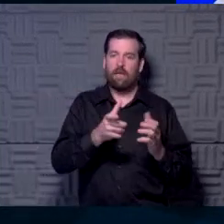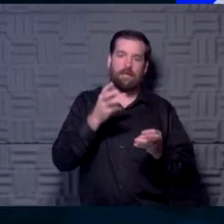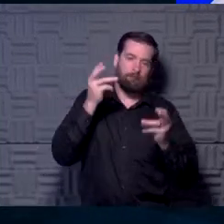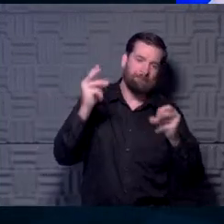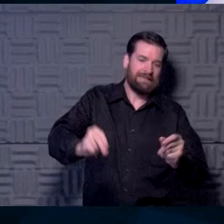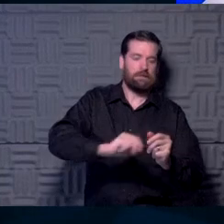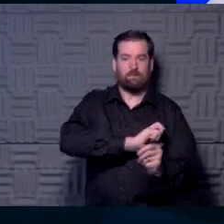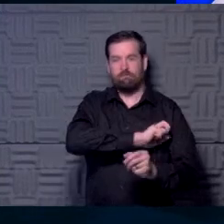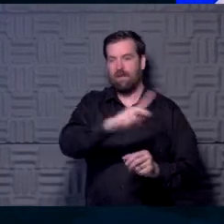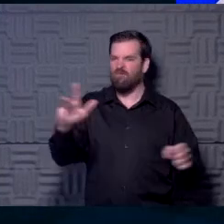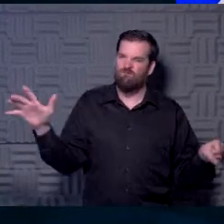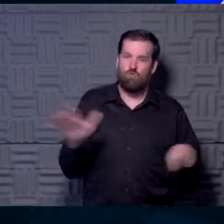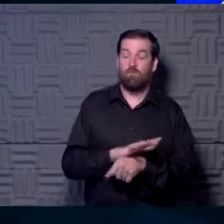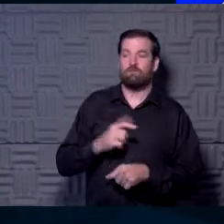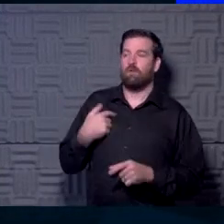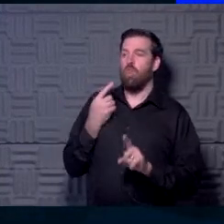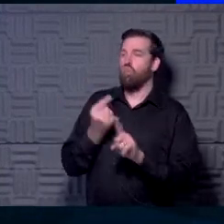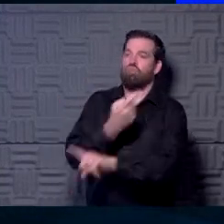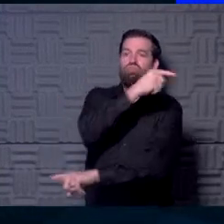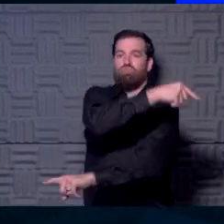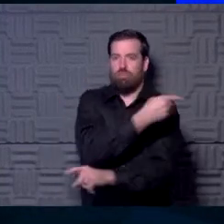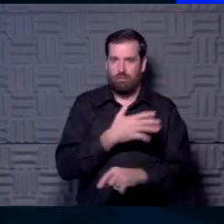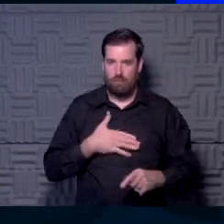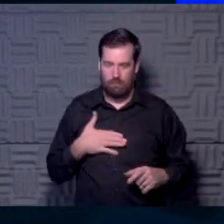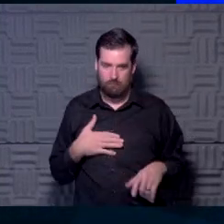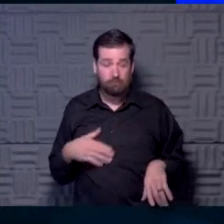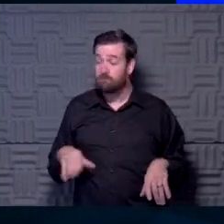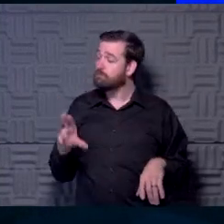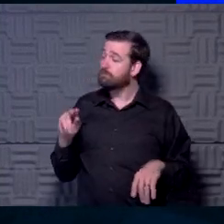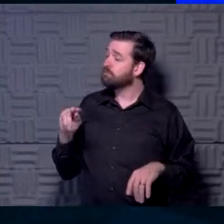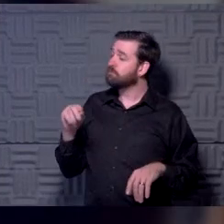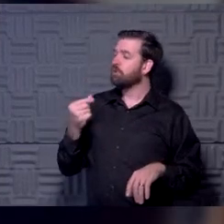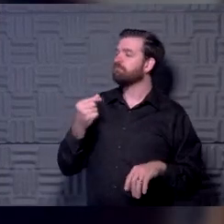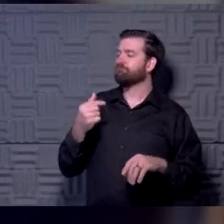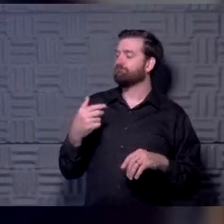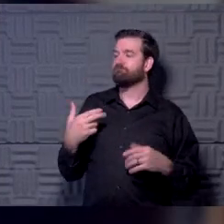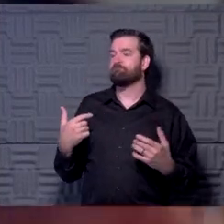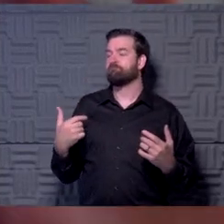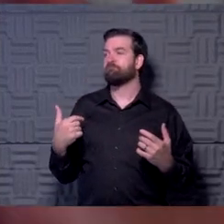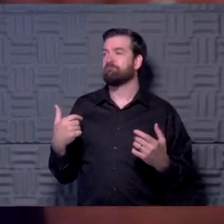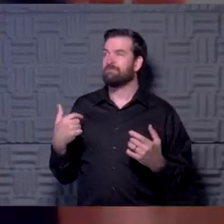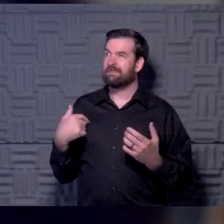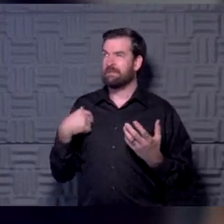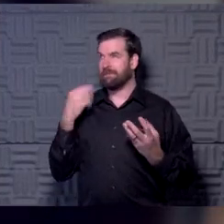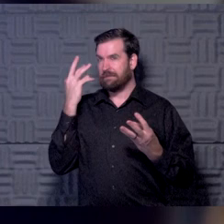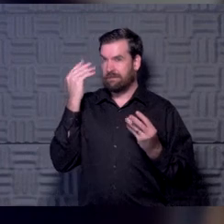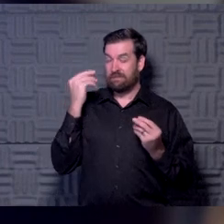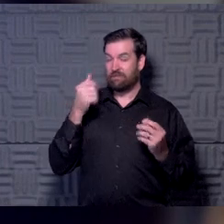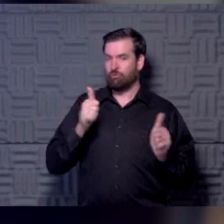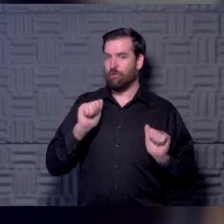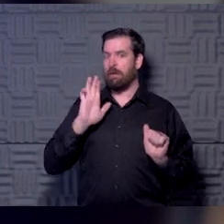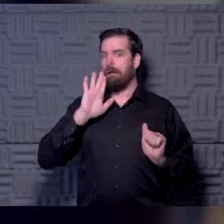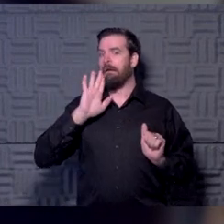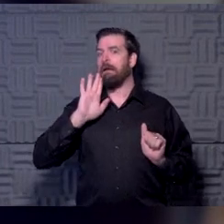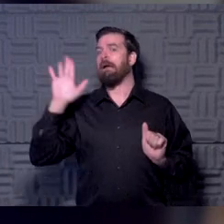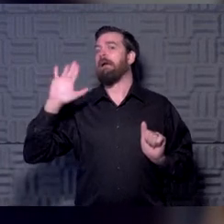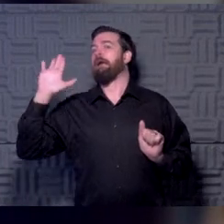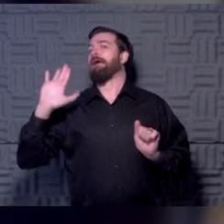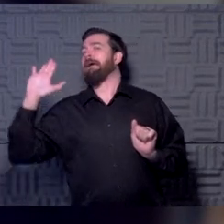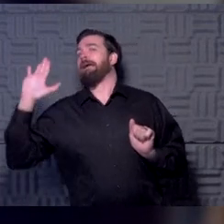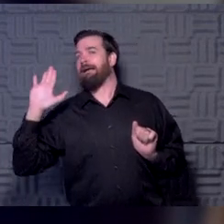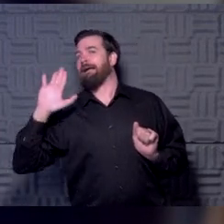this is, this is a wild leap on my part. Uh, no, absolutely. I think that I was, I was like trying to raise my hand here to make sure you would call on me.